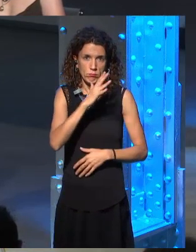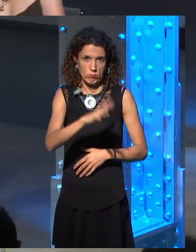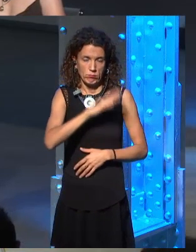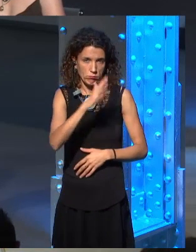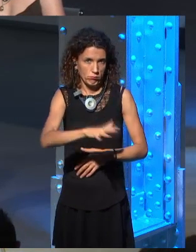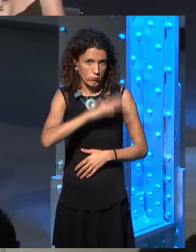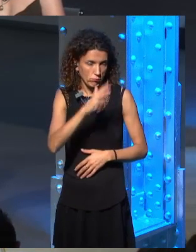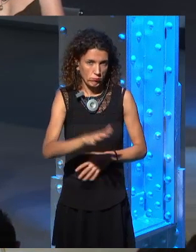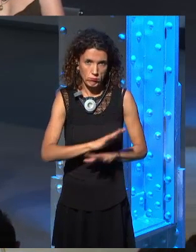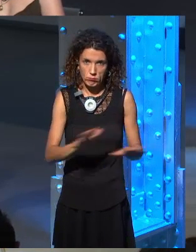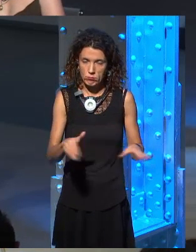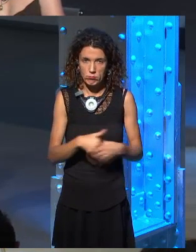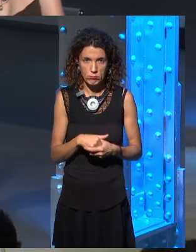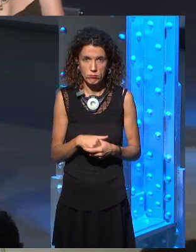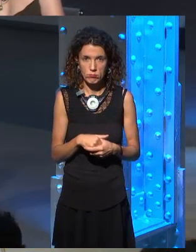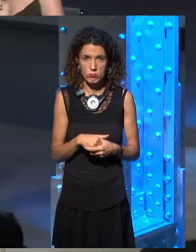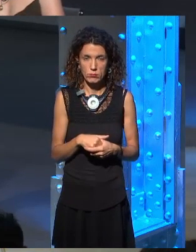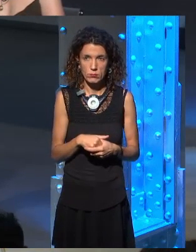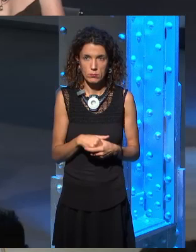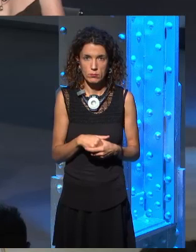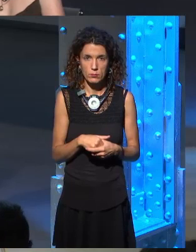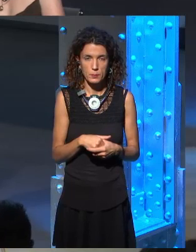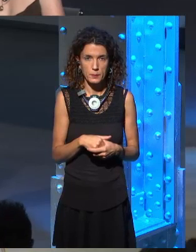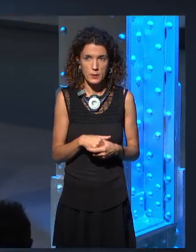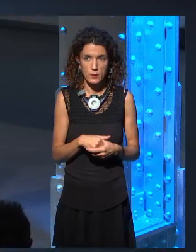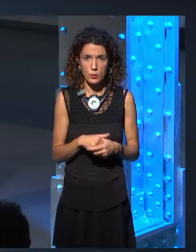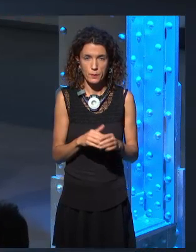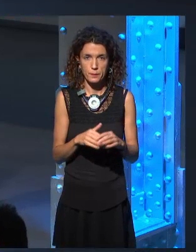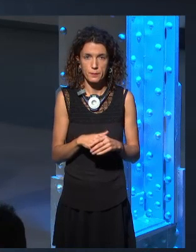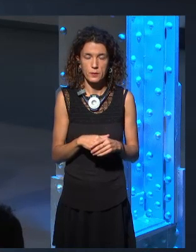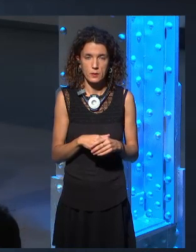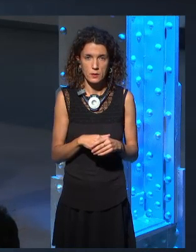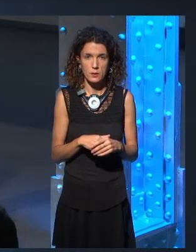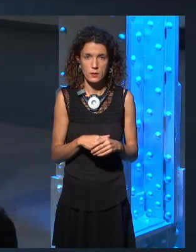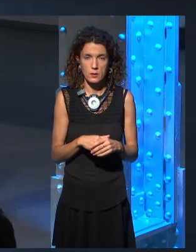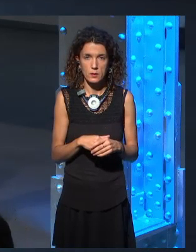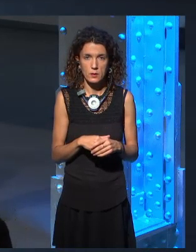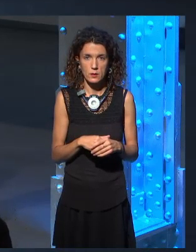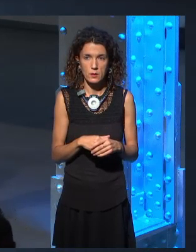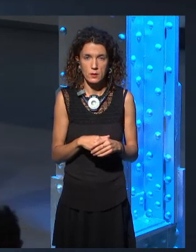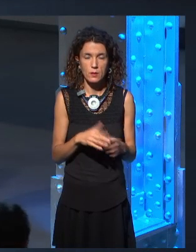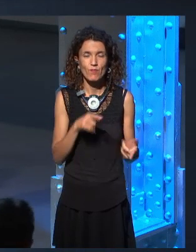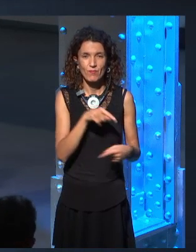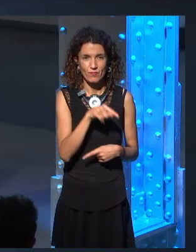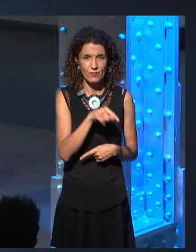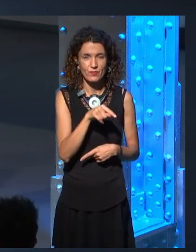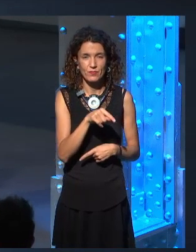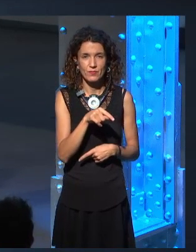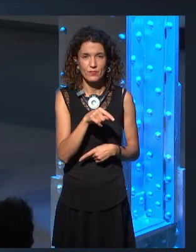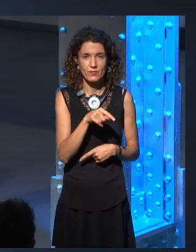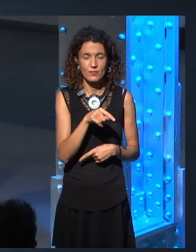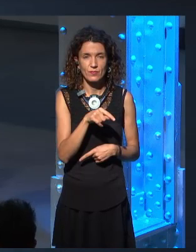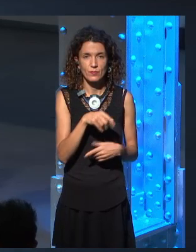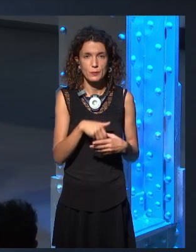it, it, uh, you know, there are maybe hints of this in the World of Ice